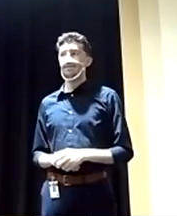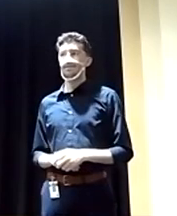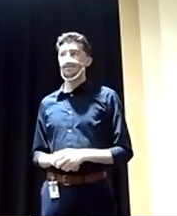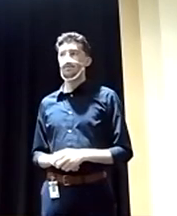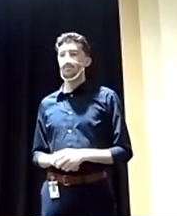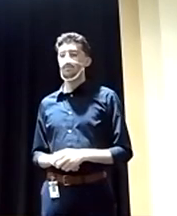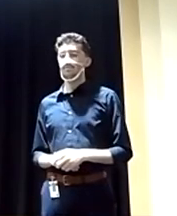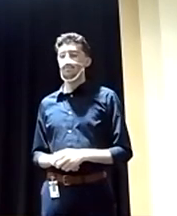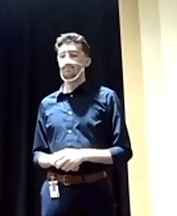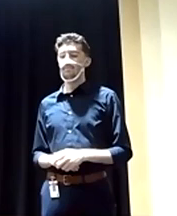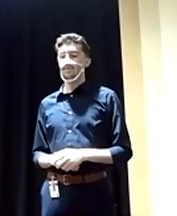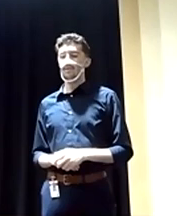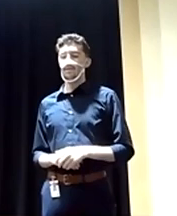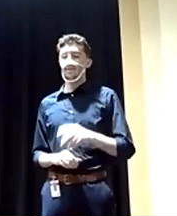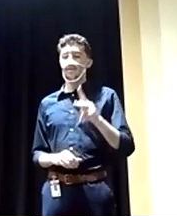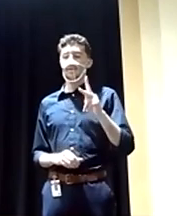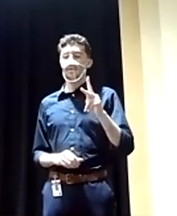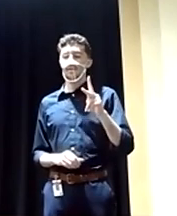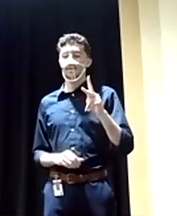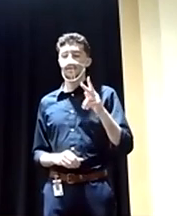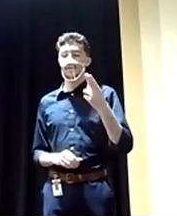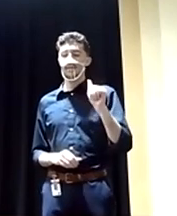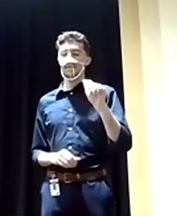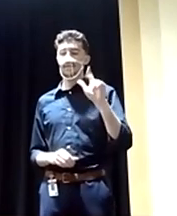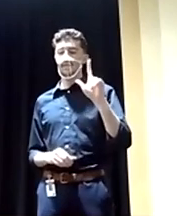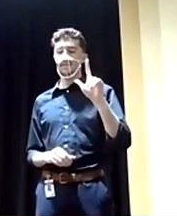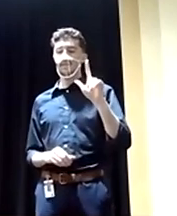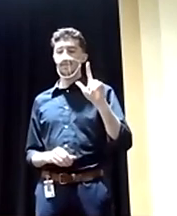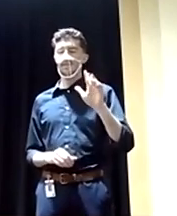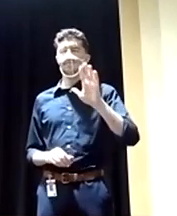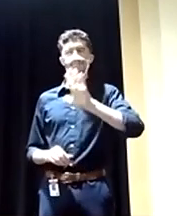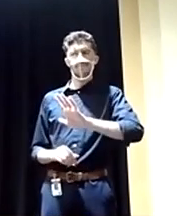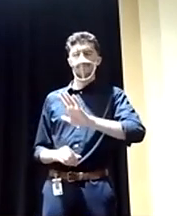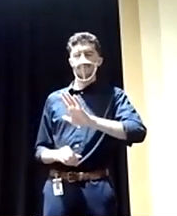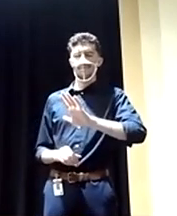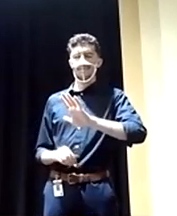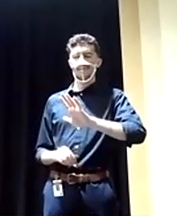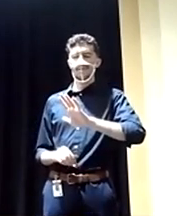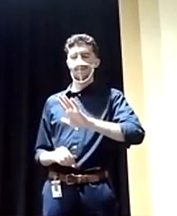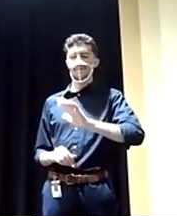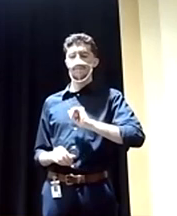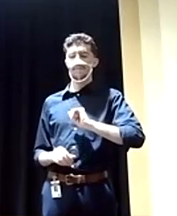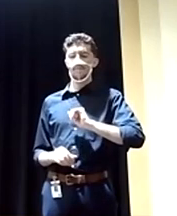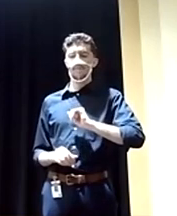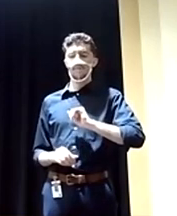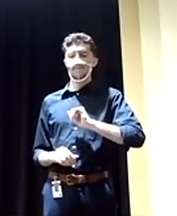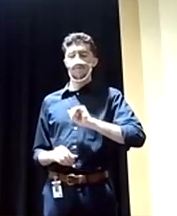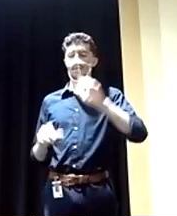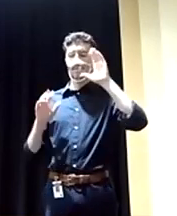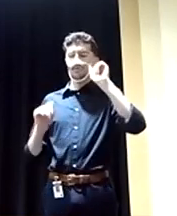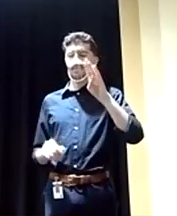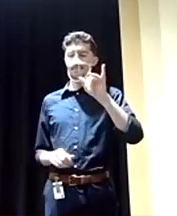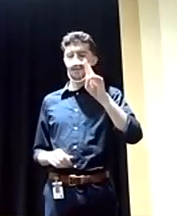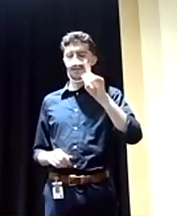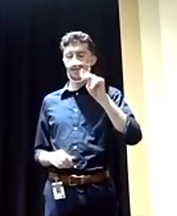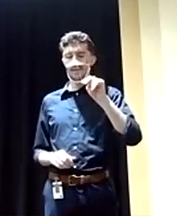I'm going to have to rebut that. President Biden has not opened up the border, you know, nilly willy. On the contrary, he